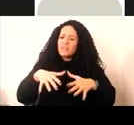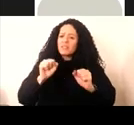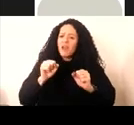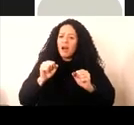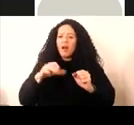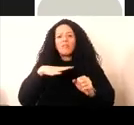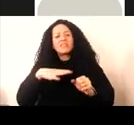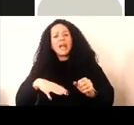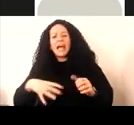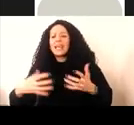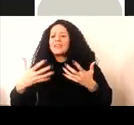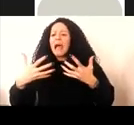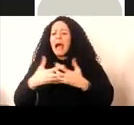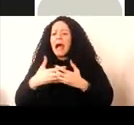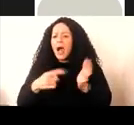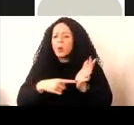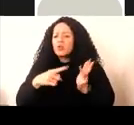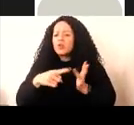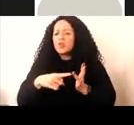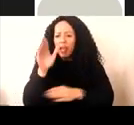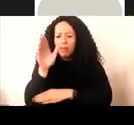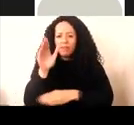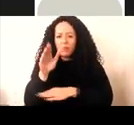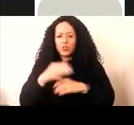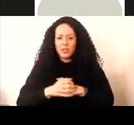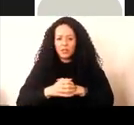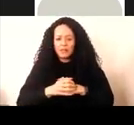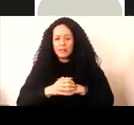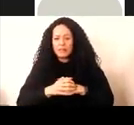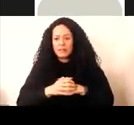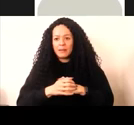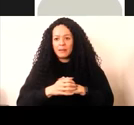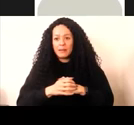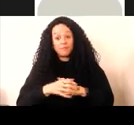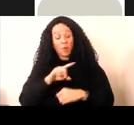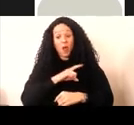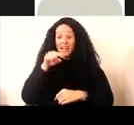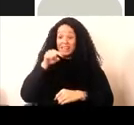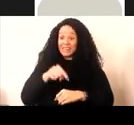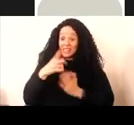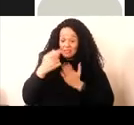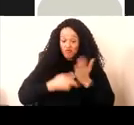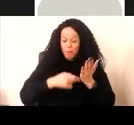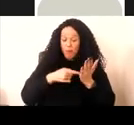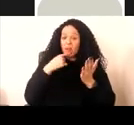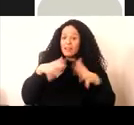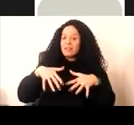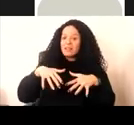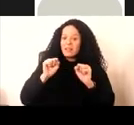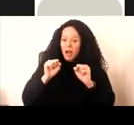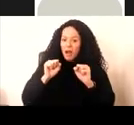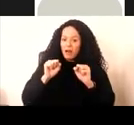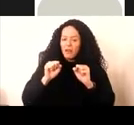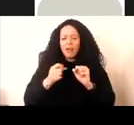how to. Now I say this cautiously, as it is very much intended as the start. The direction forward practices of